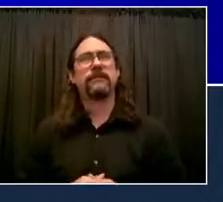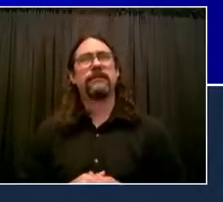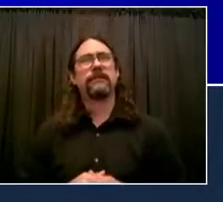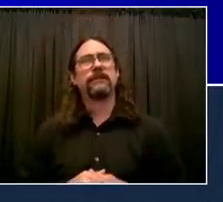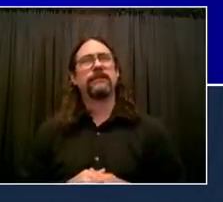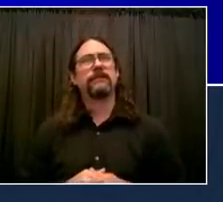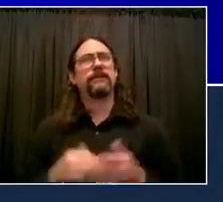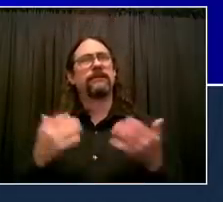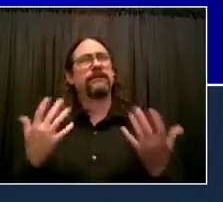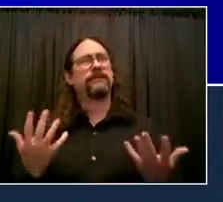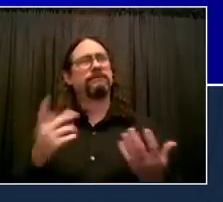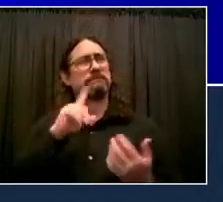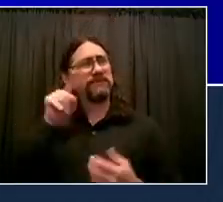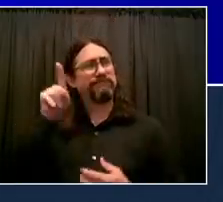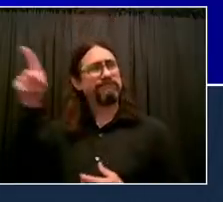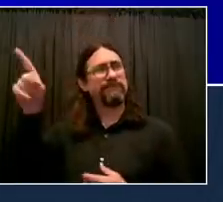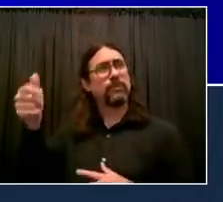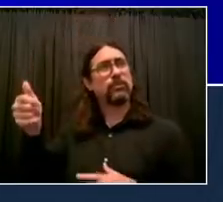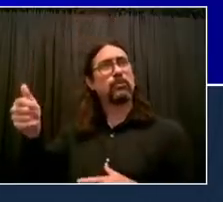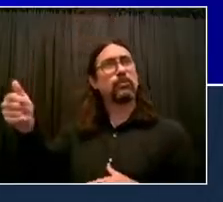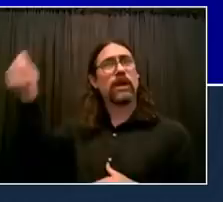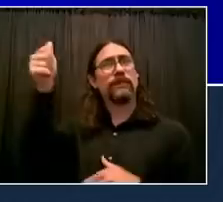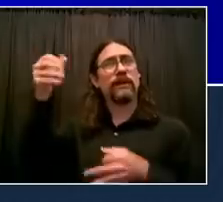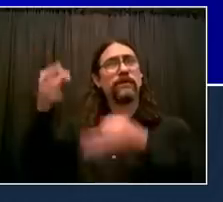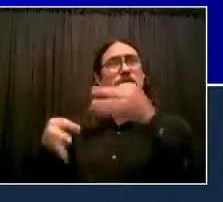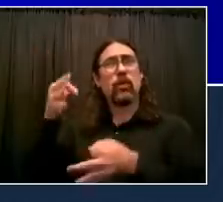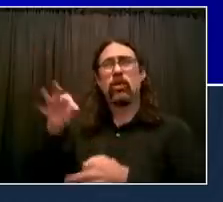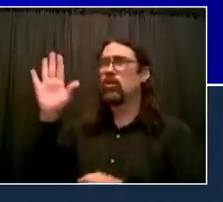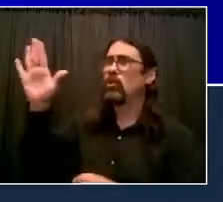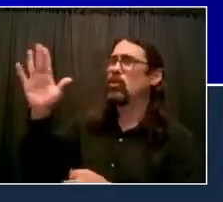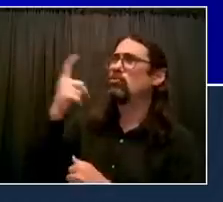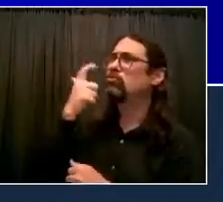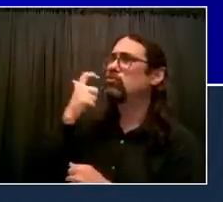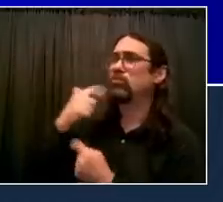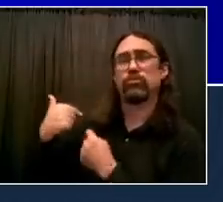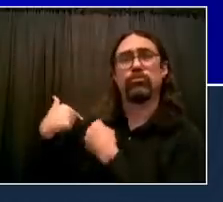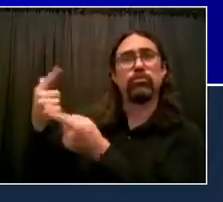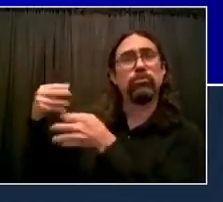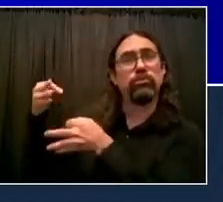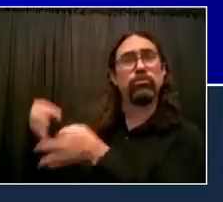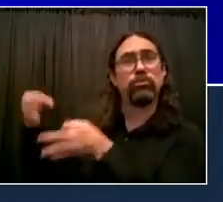in every way appears to be unconstitutional because roe v wade has clearly been the law of the land